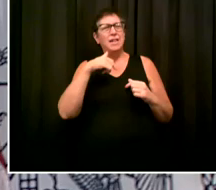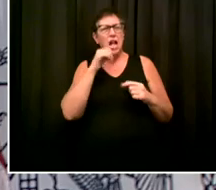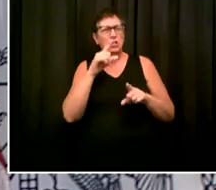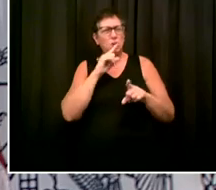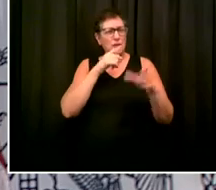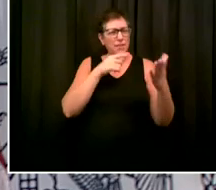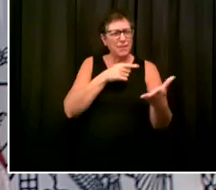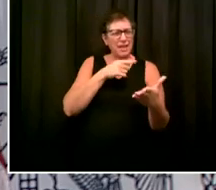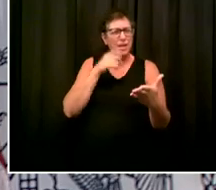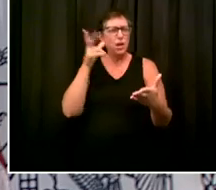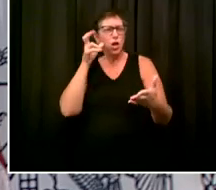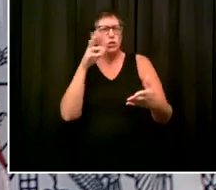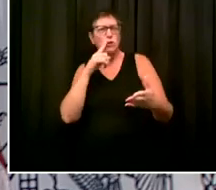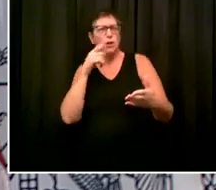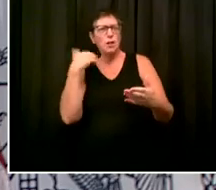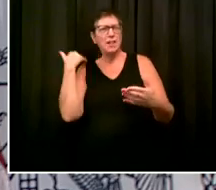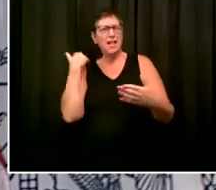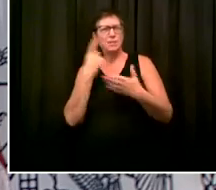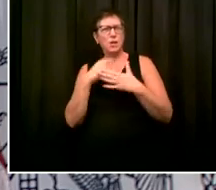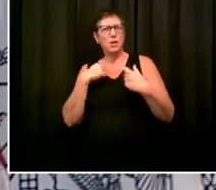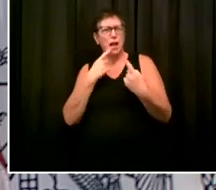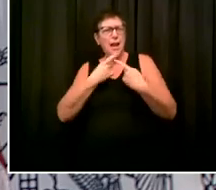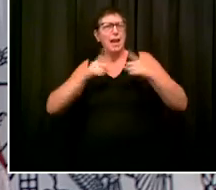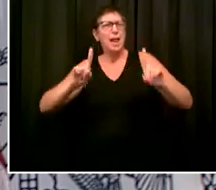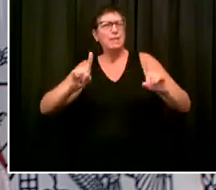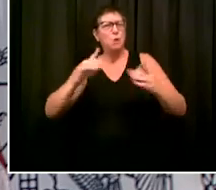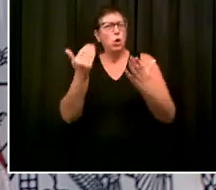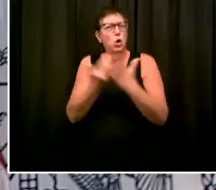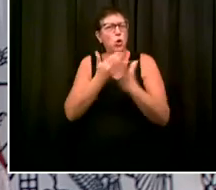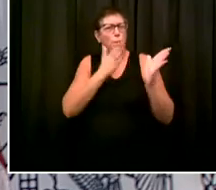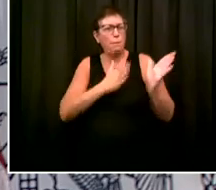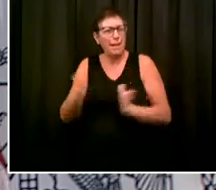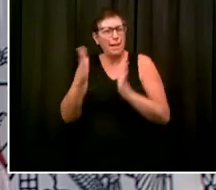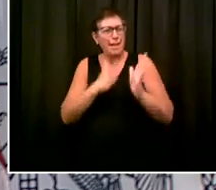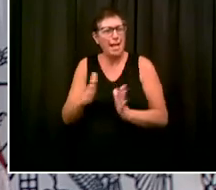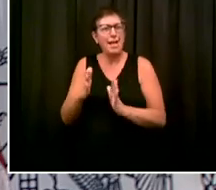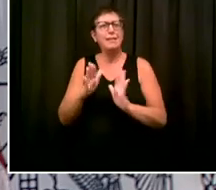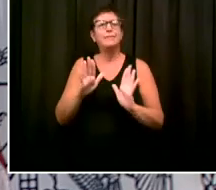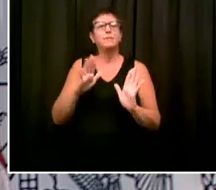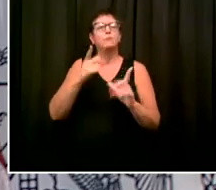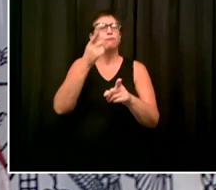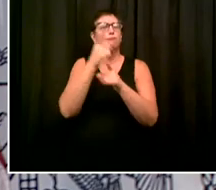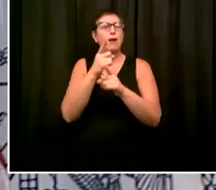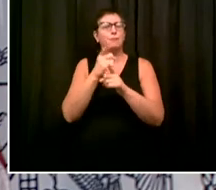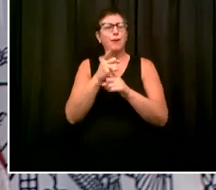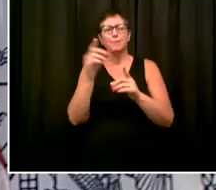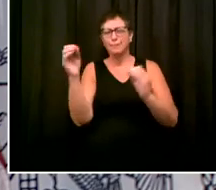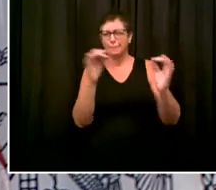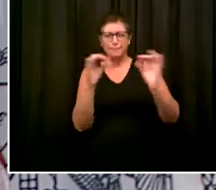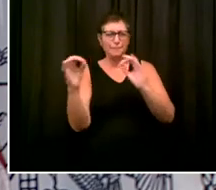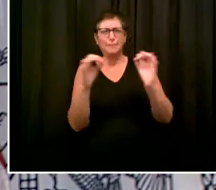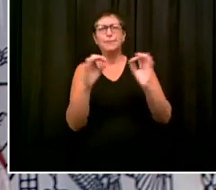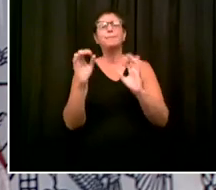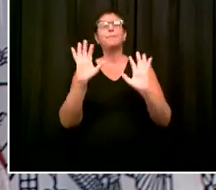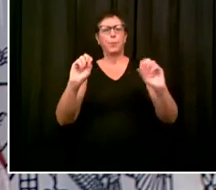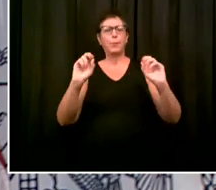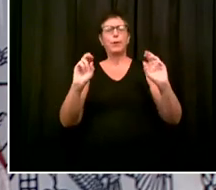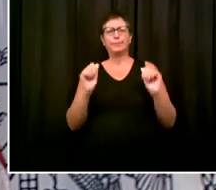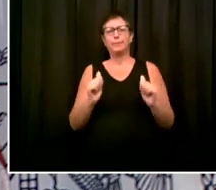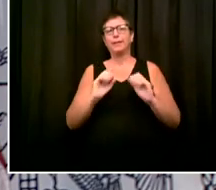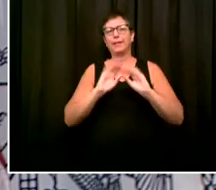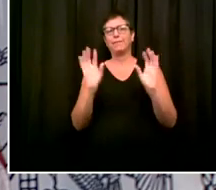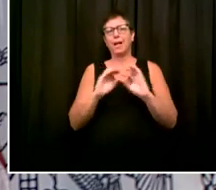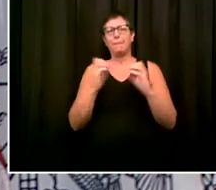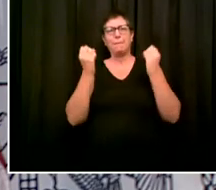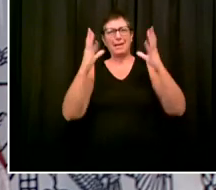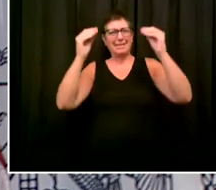like a million years ago. And the educators who were there, and it was not only the Chancellor, was Michael Mulgrew there